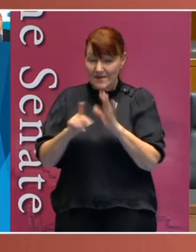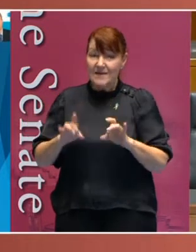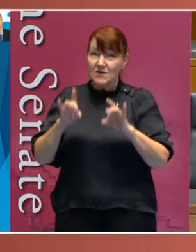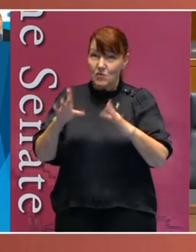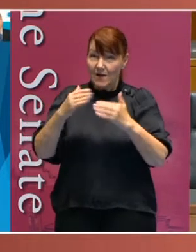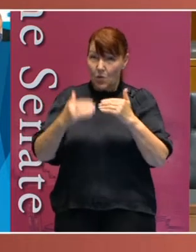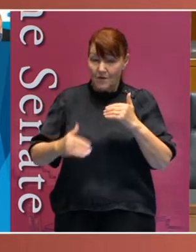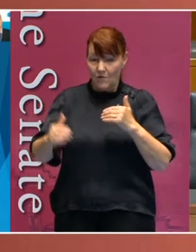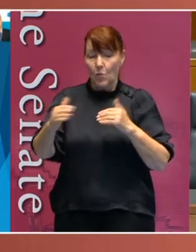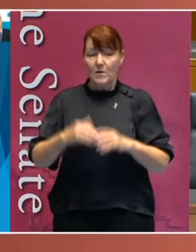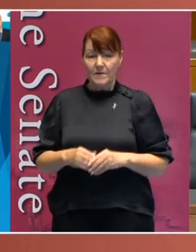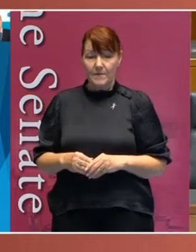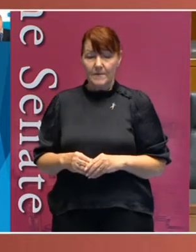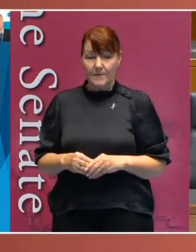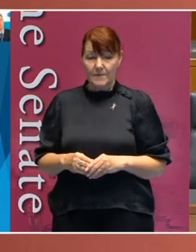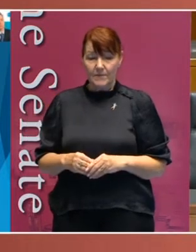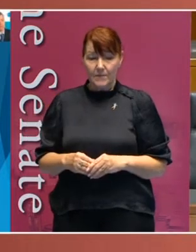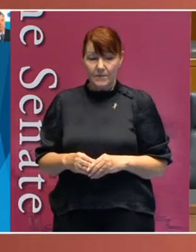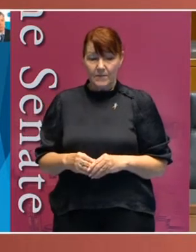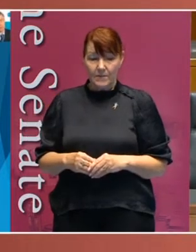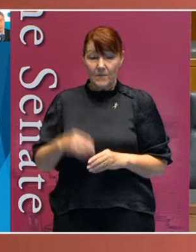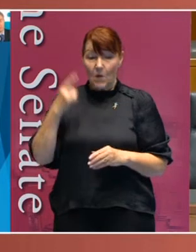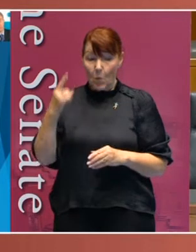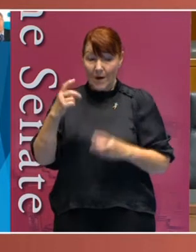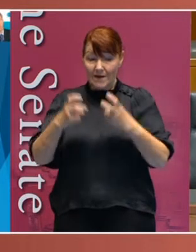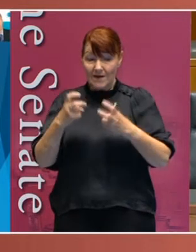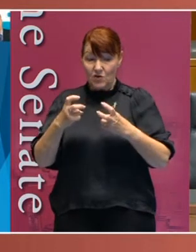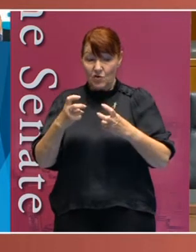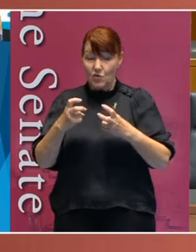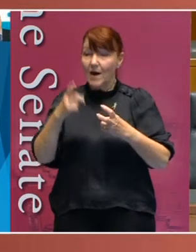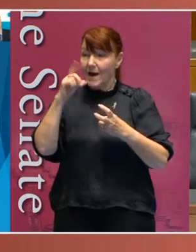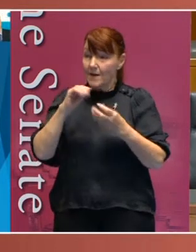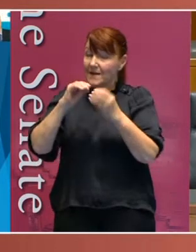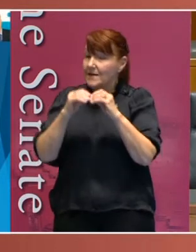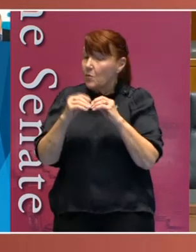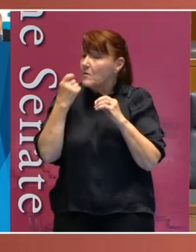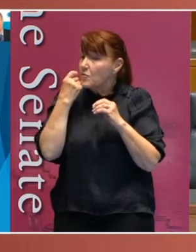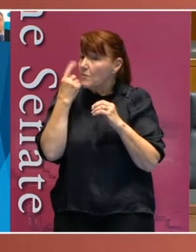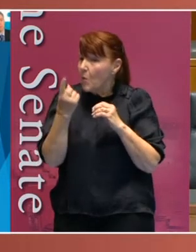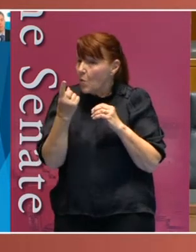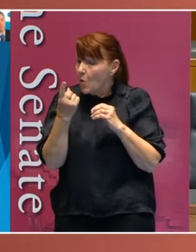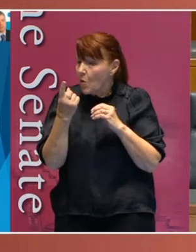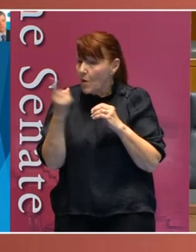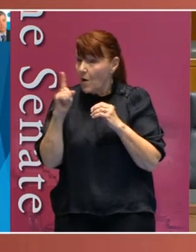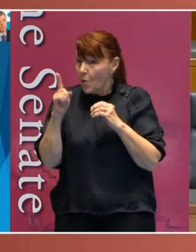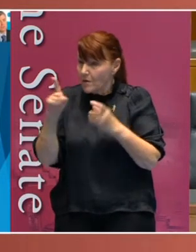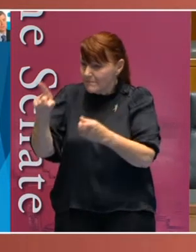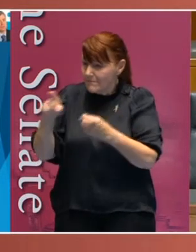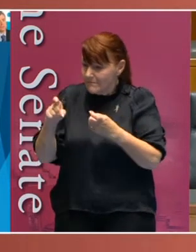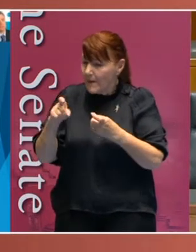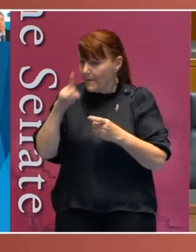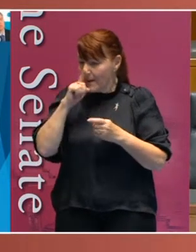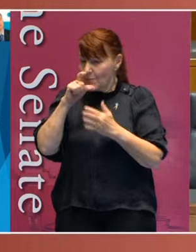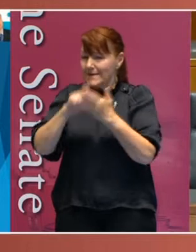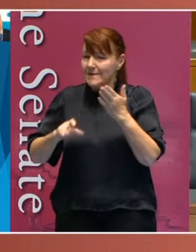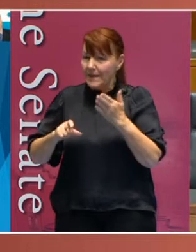going forward. But one issue is an issue that can be dealt with tomorrow. And that is the employment of people with